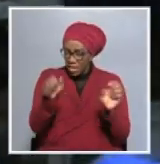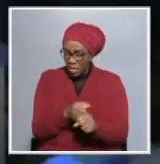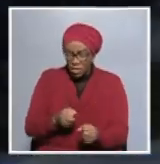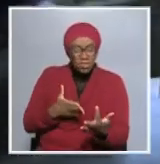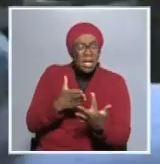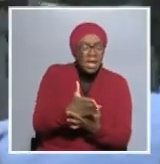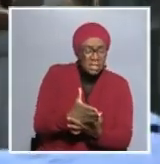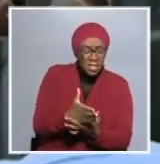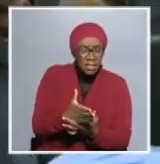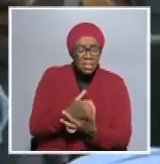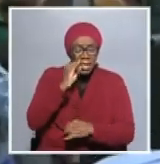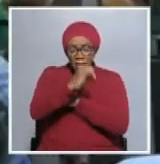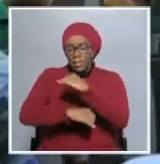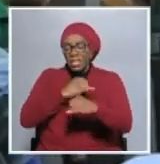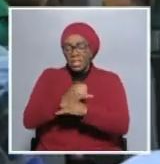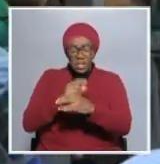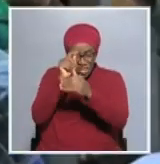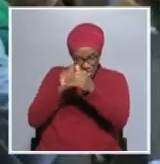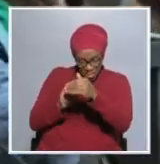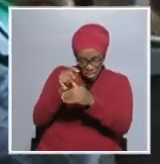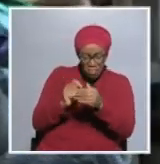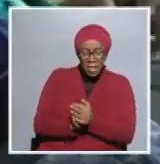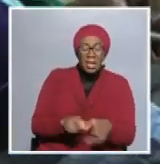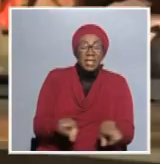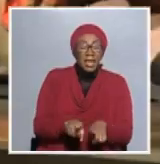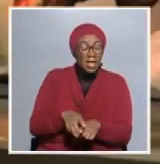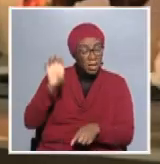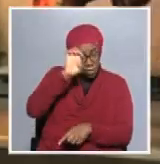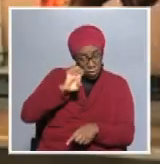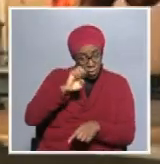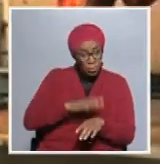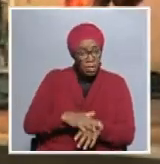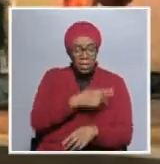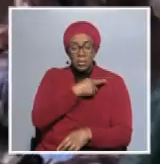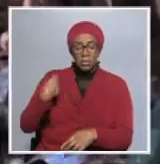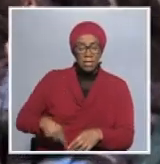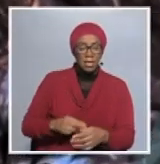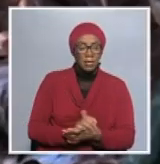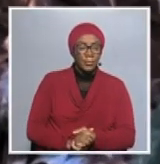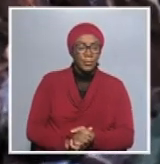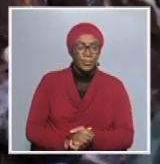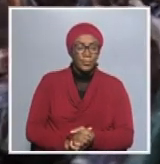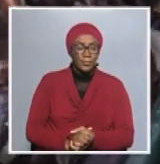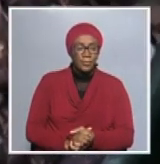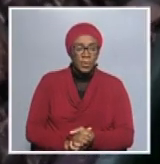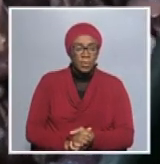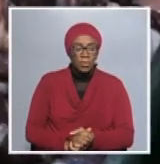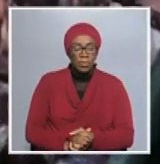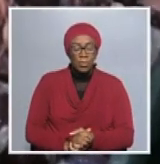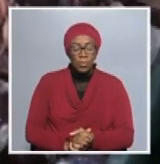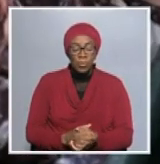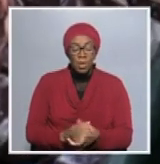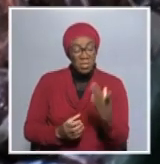like Europe, the U.S. and China, they are totally cut off. And that cannot continue. And that's the reason why we have went to West Africa,